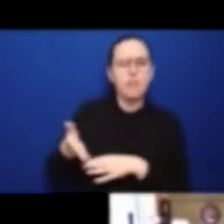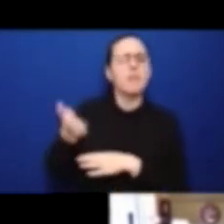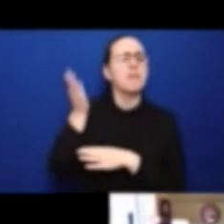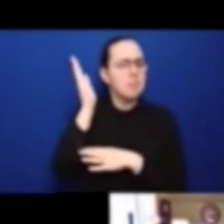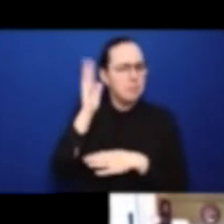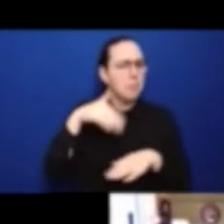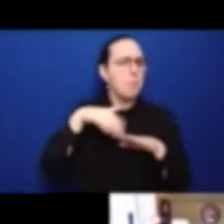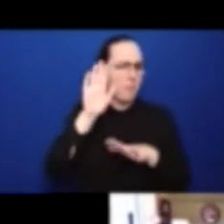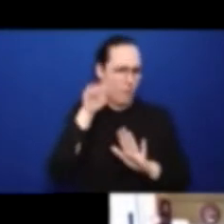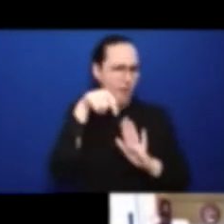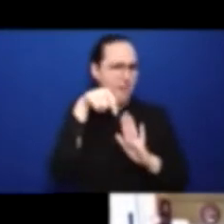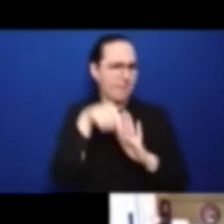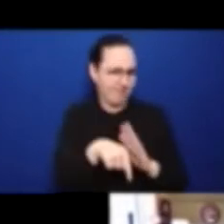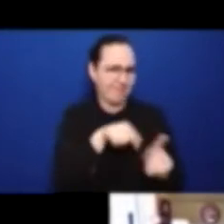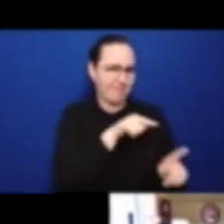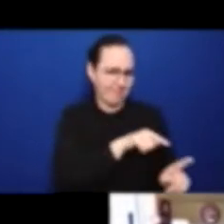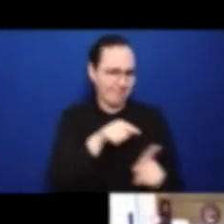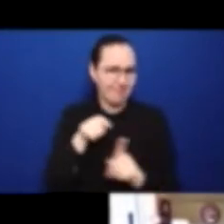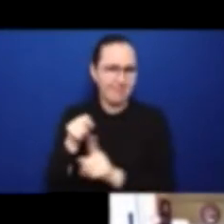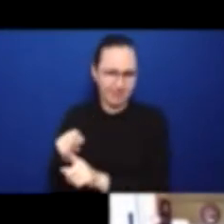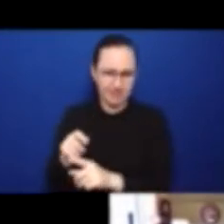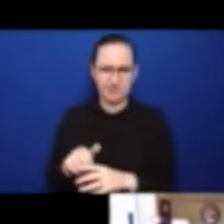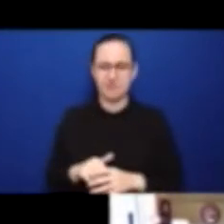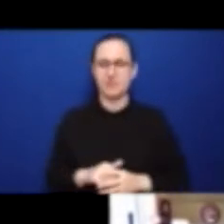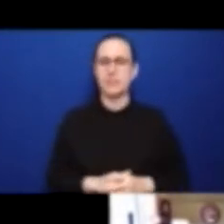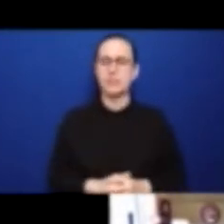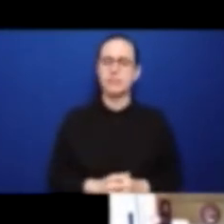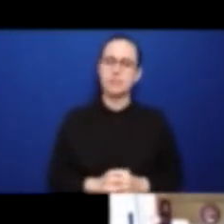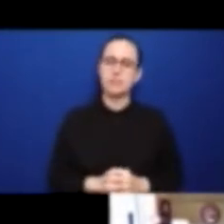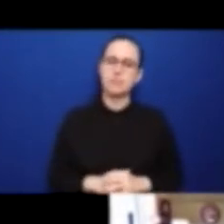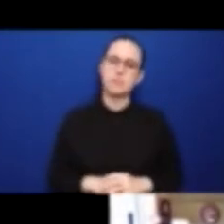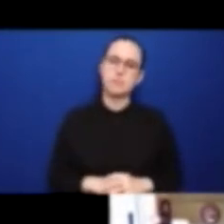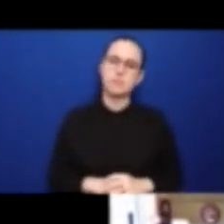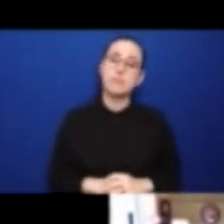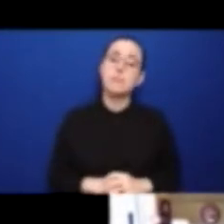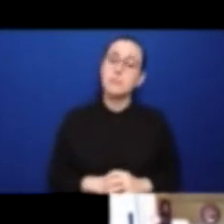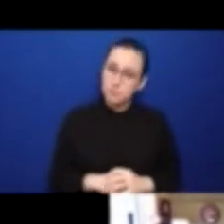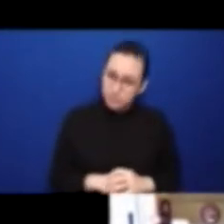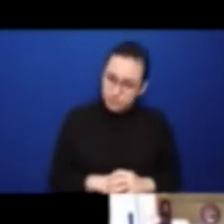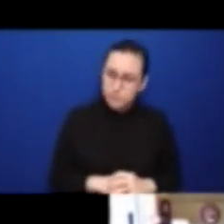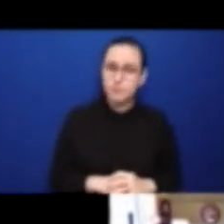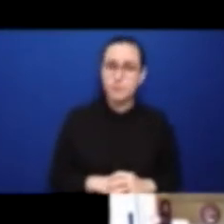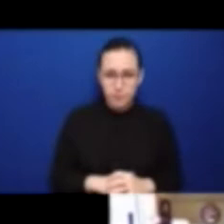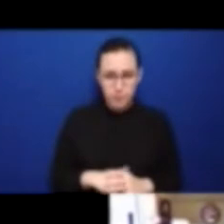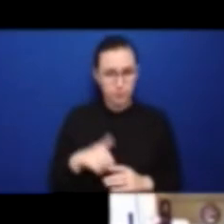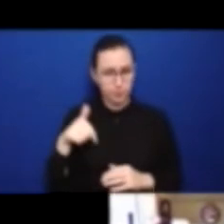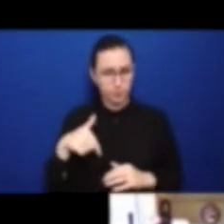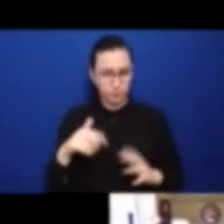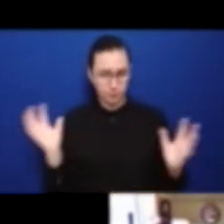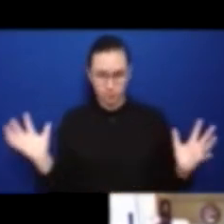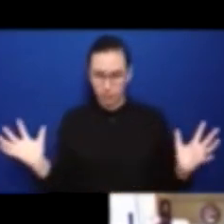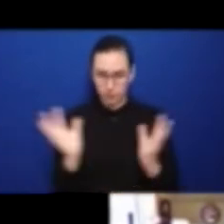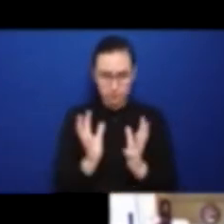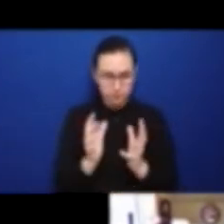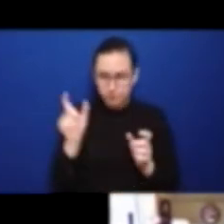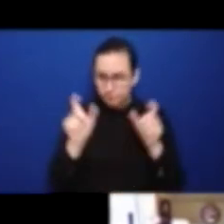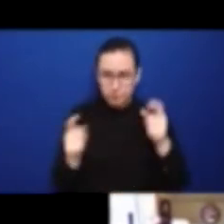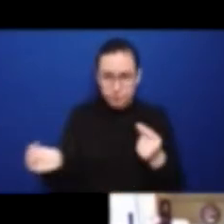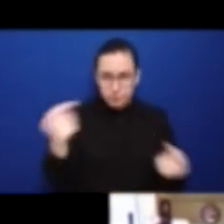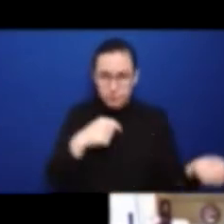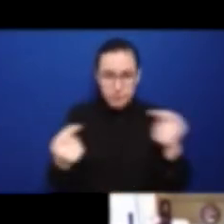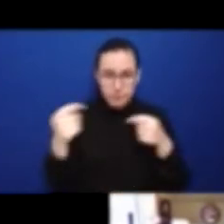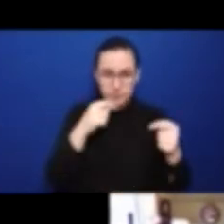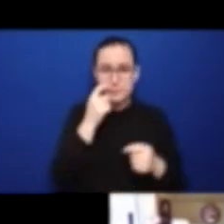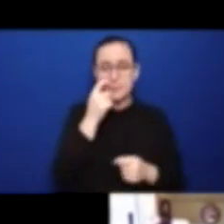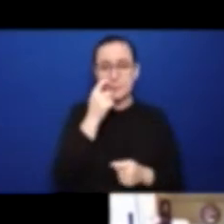And as I was saying to Senator Pettiflair, as we were gathering, you know, quite frankly, I'm surprised that you folks have